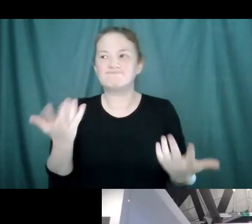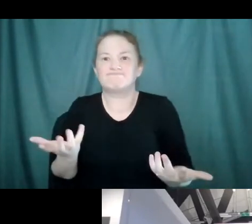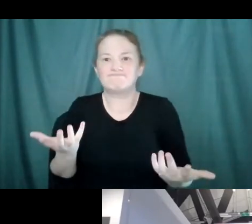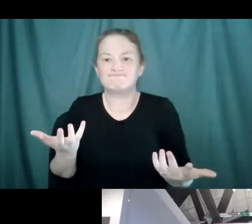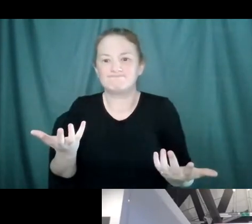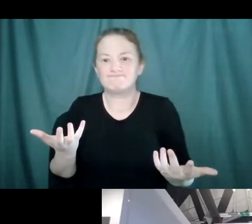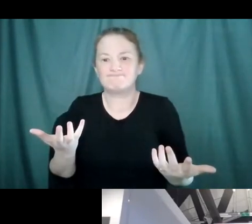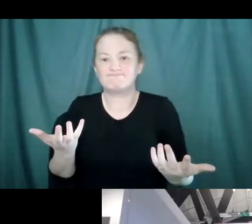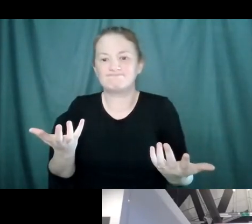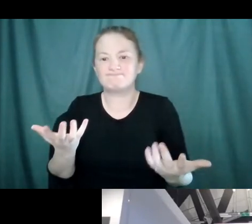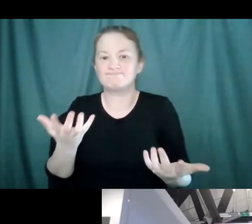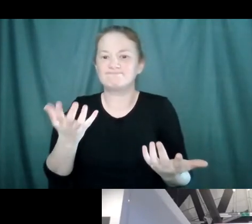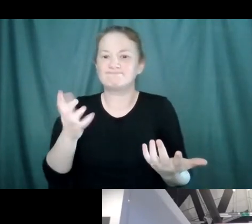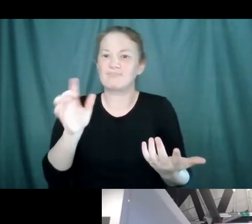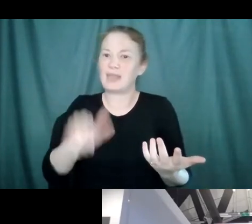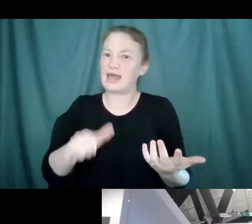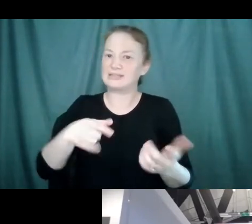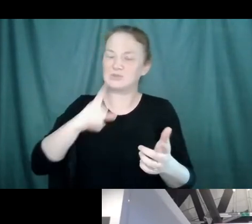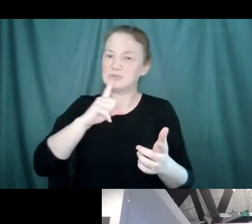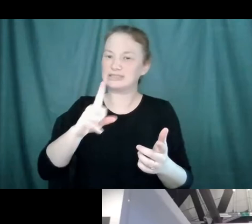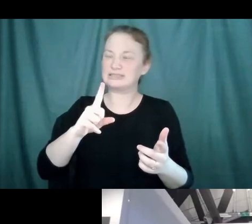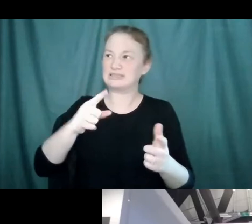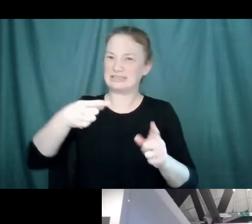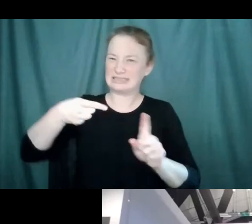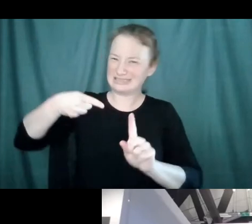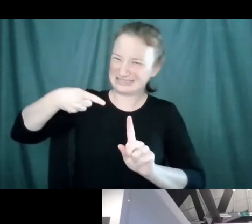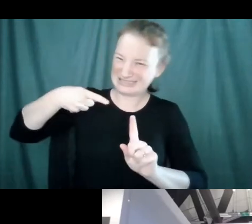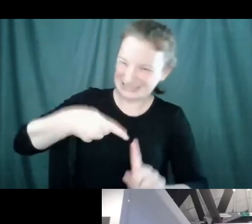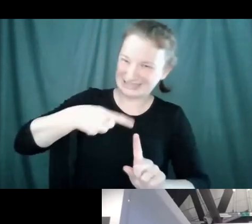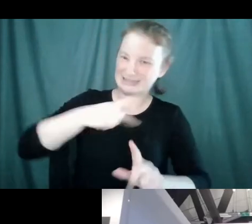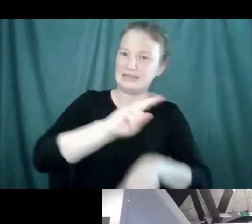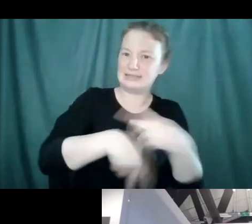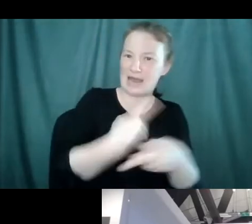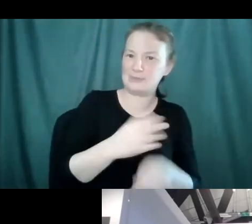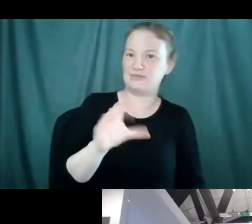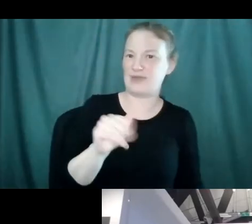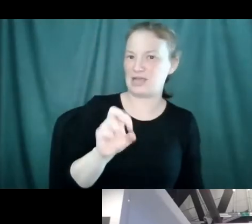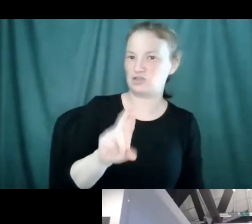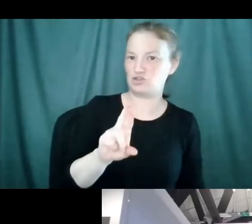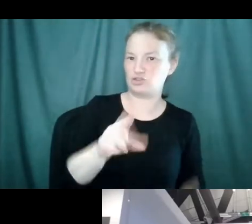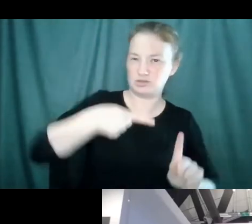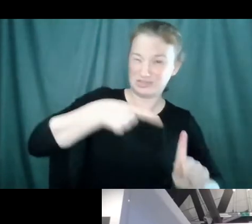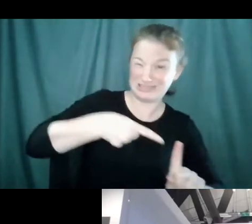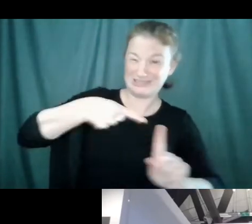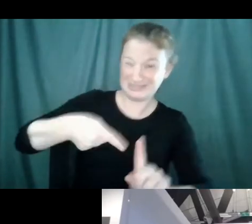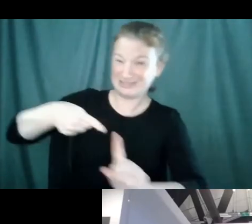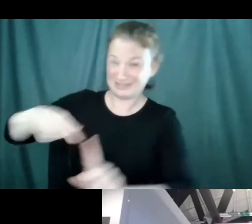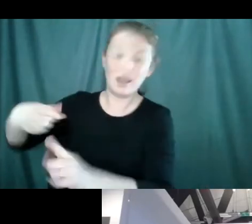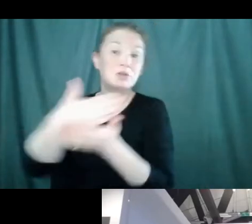they're targeted at very specific types of cancer. And some of them have done really, really well.